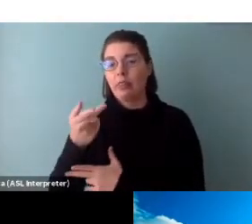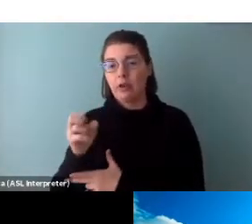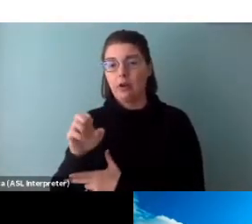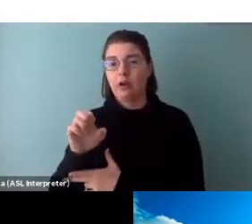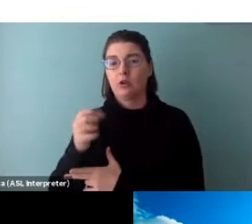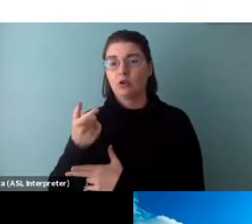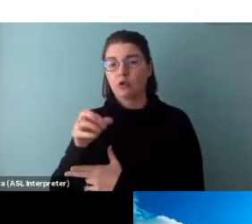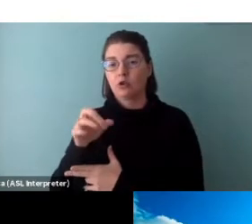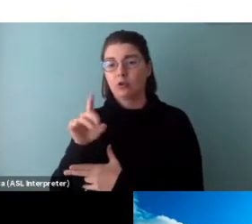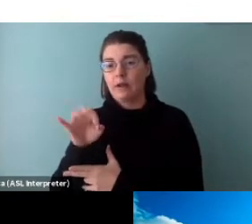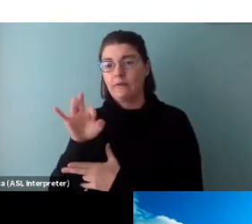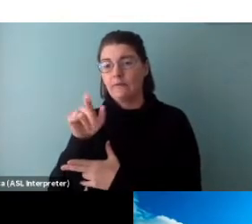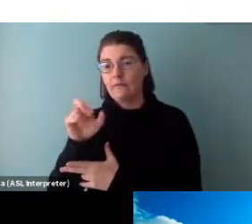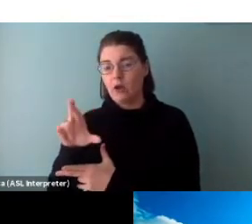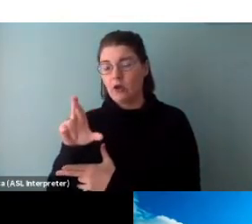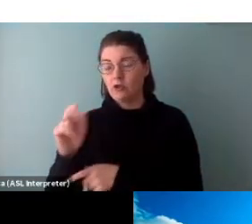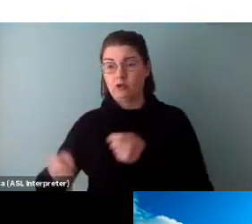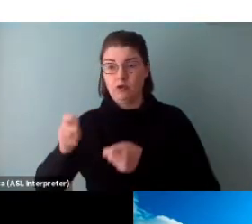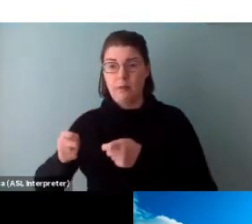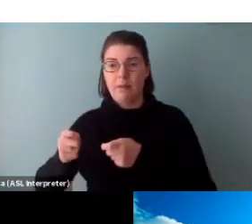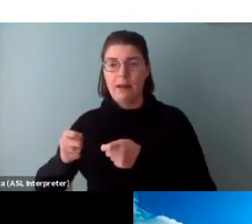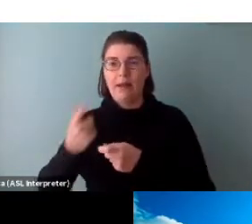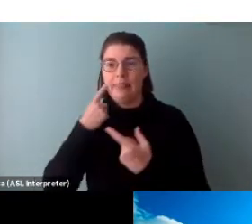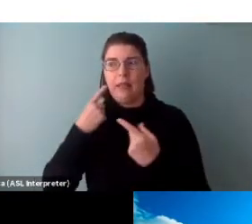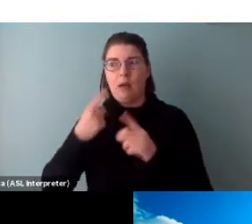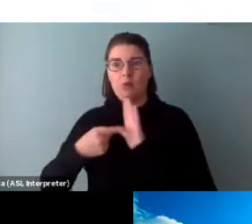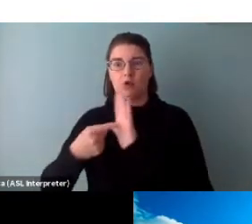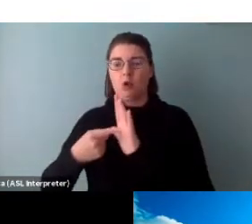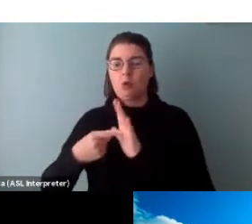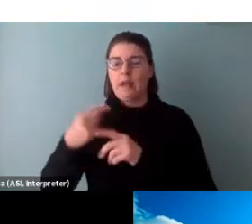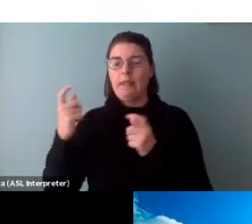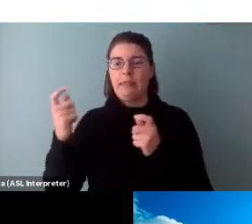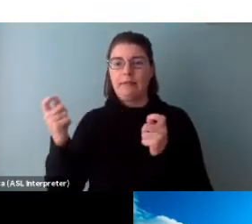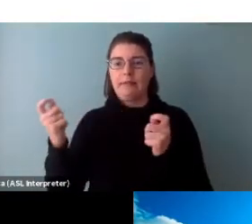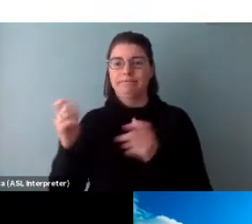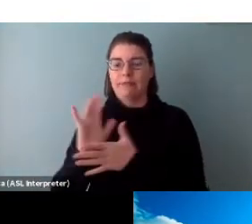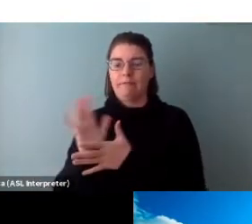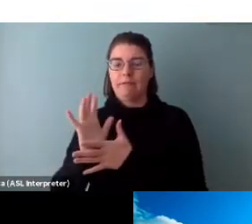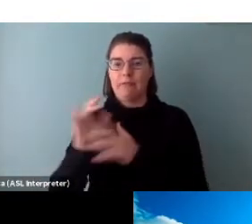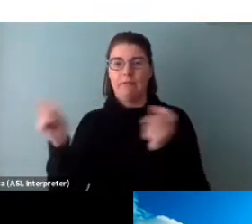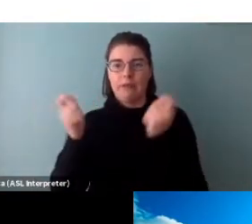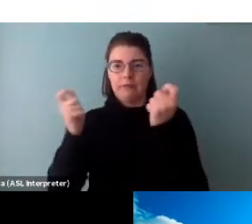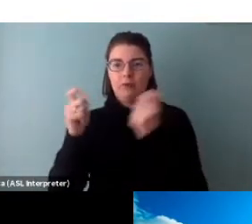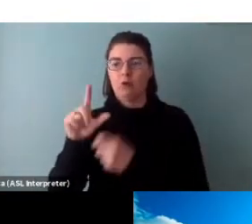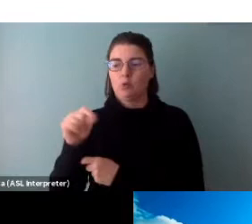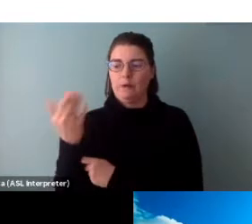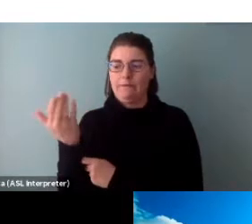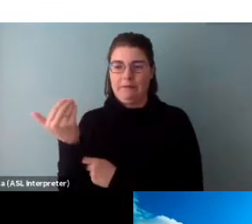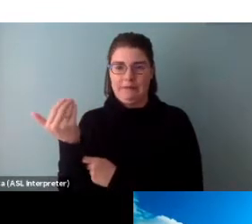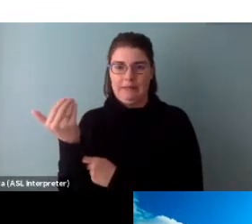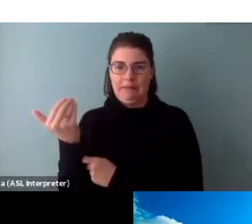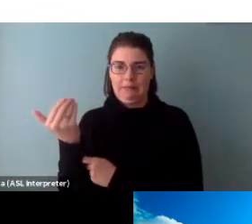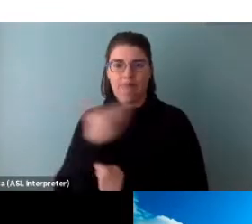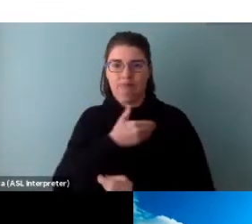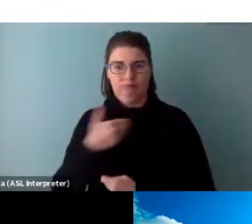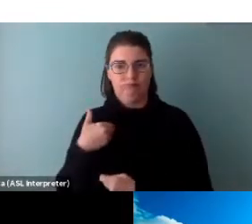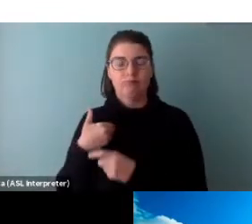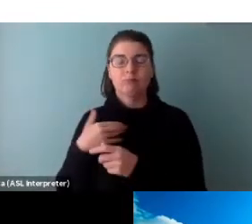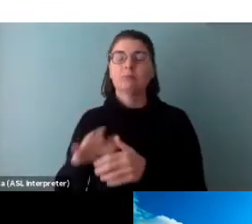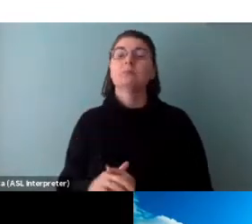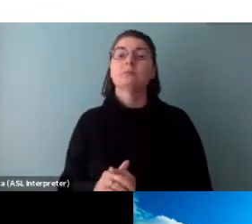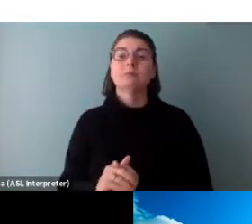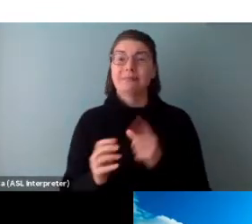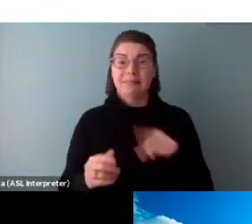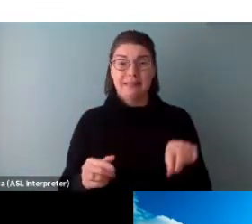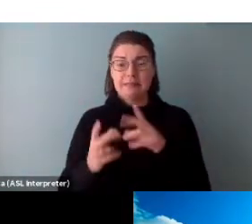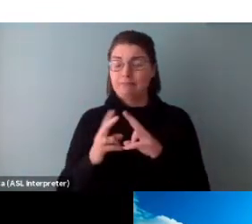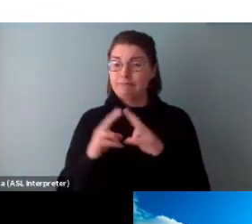Sundance Film Festival in 2015. These projects have not only become tremendous successes, but